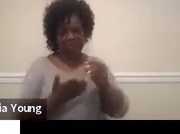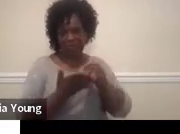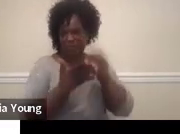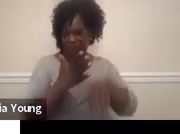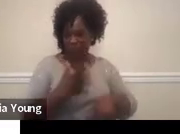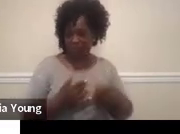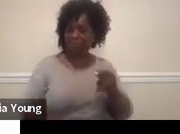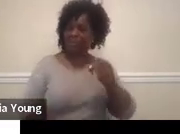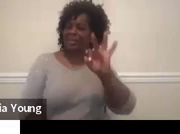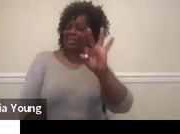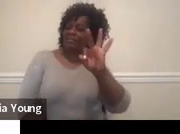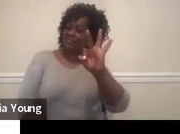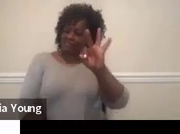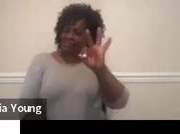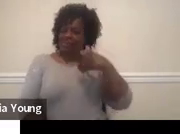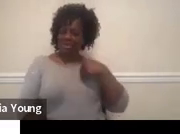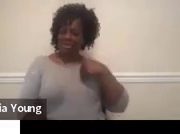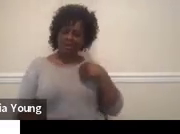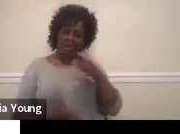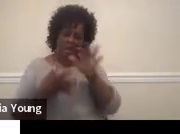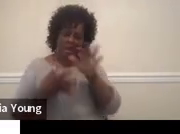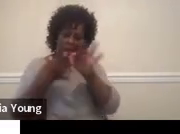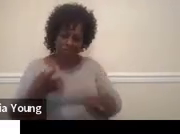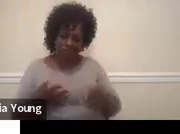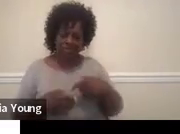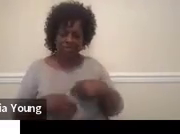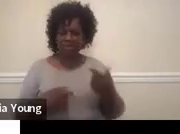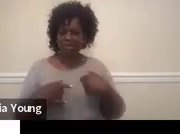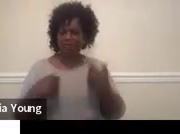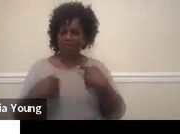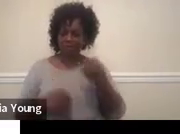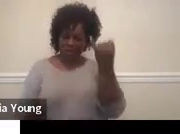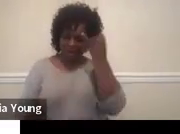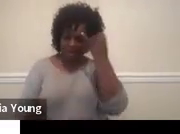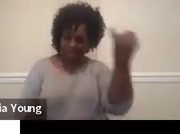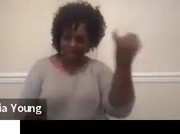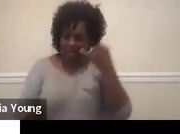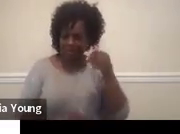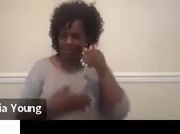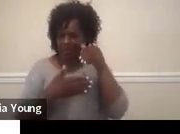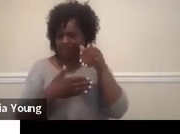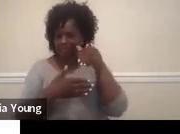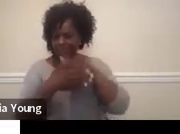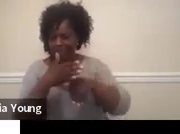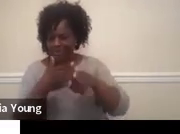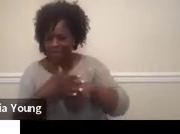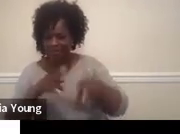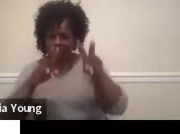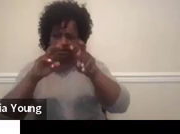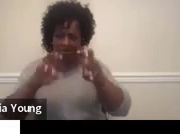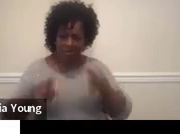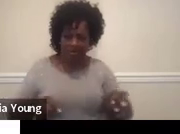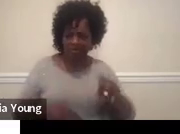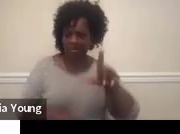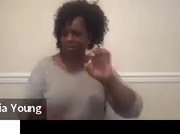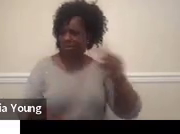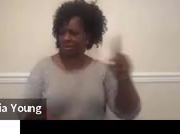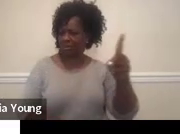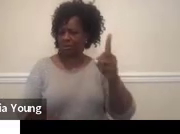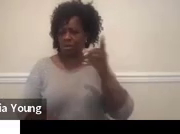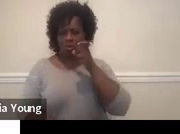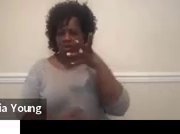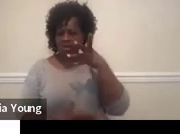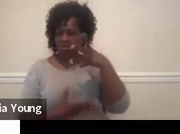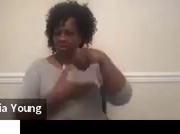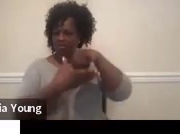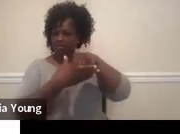But it gives you, you know, snapshots about the assessment. Who should fill it out? Here's a link to the assessment. When we